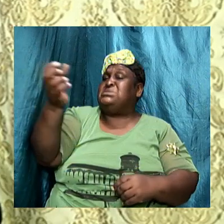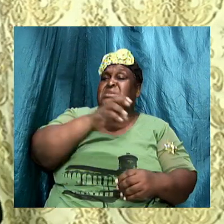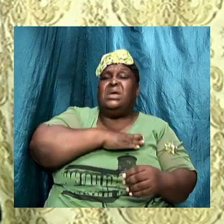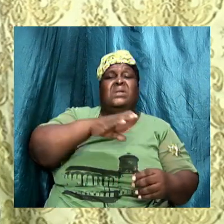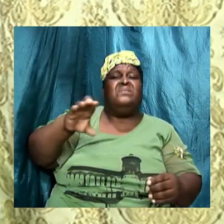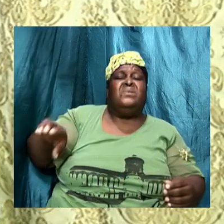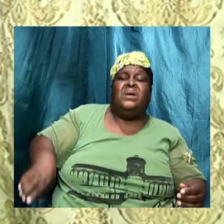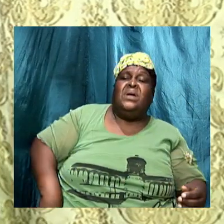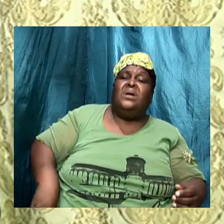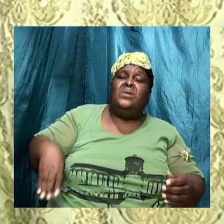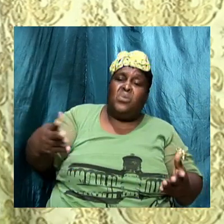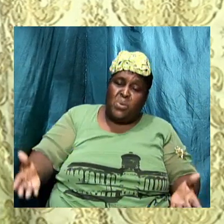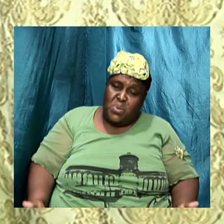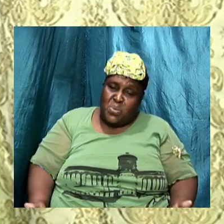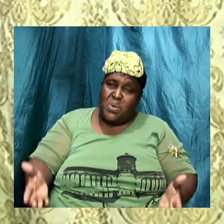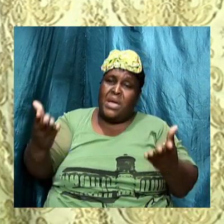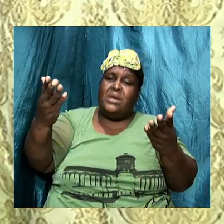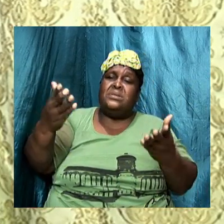judge of God